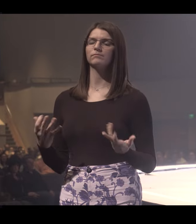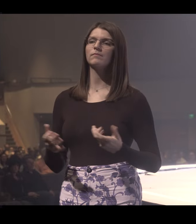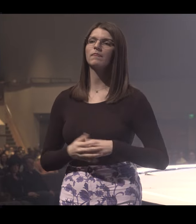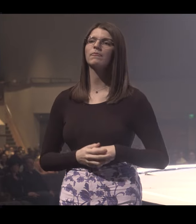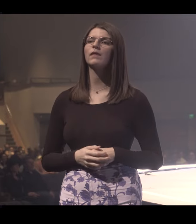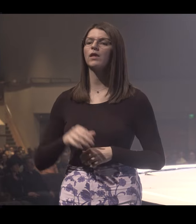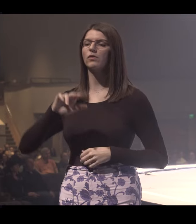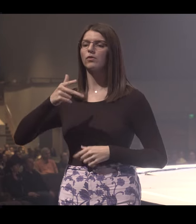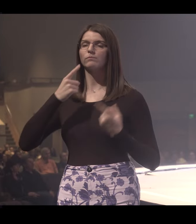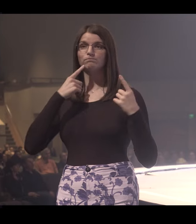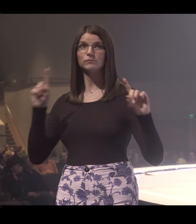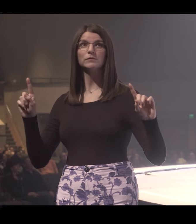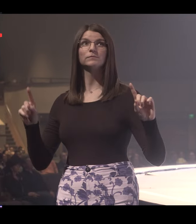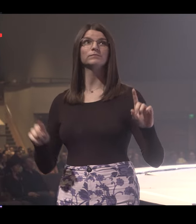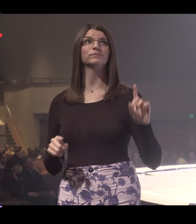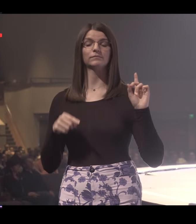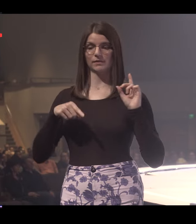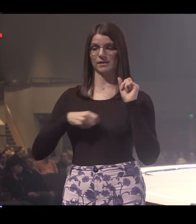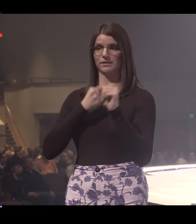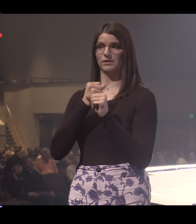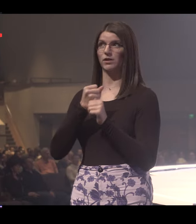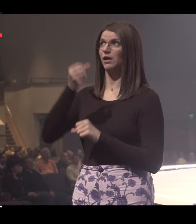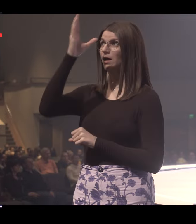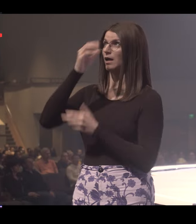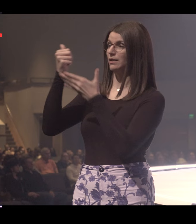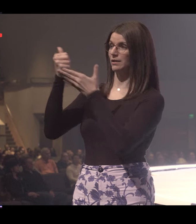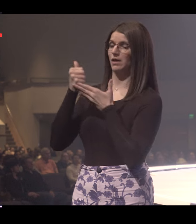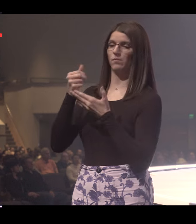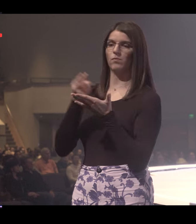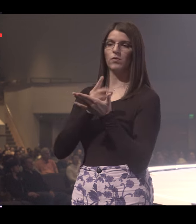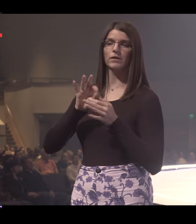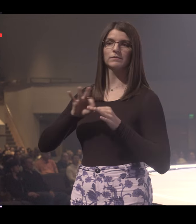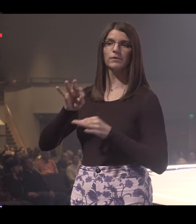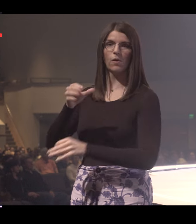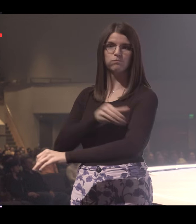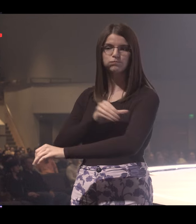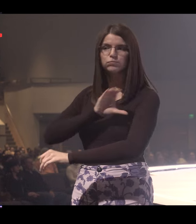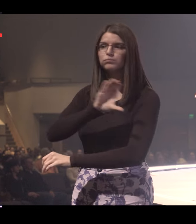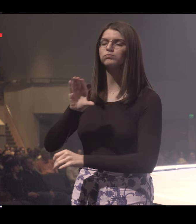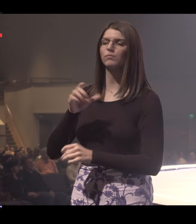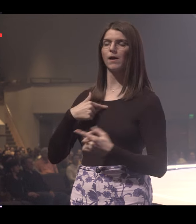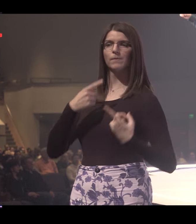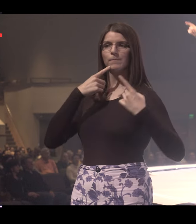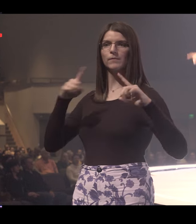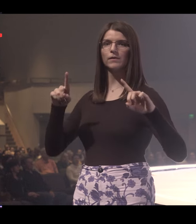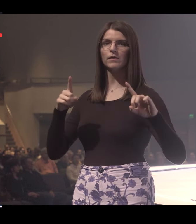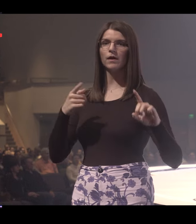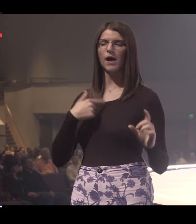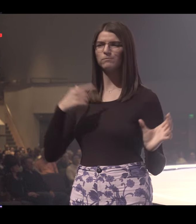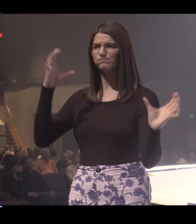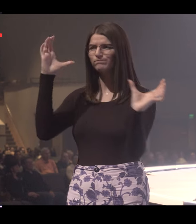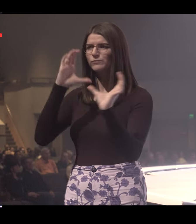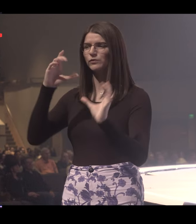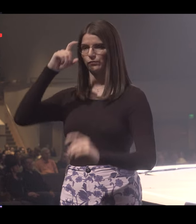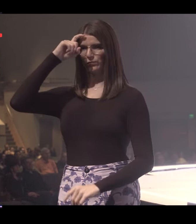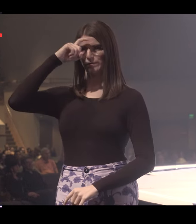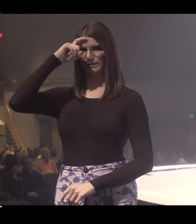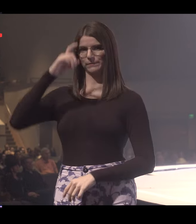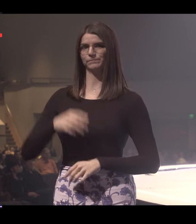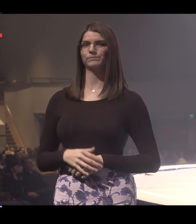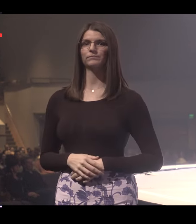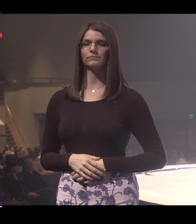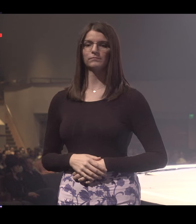today. Here's our third declaration. This year, with God's help and the power of the Holy Spirit, I declare I will seek wisdom.